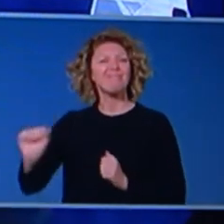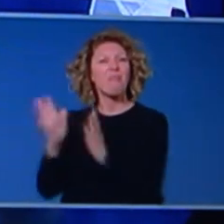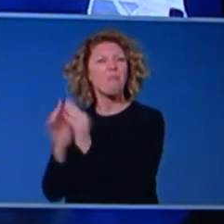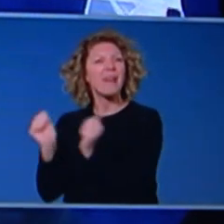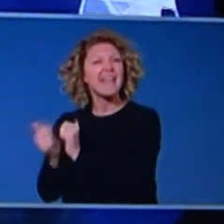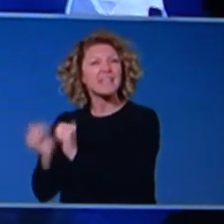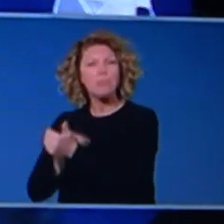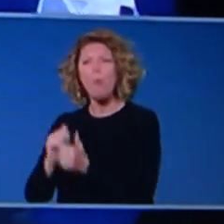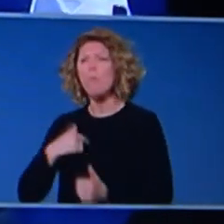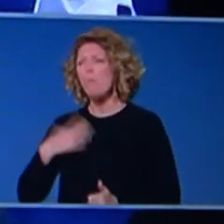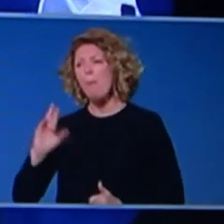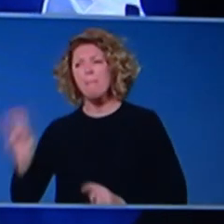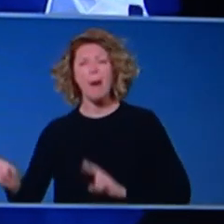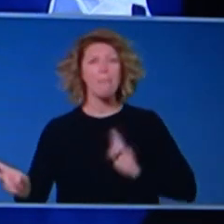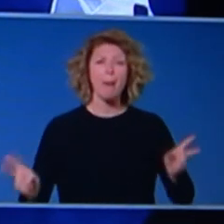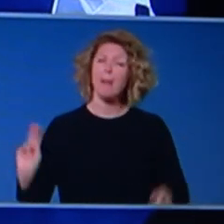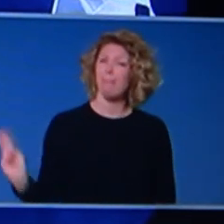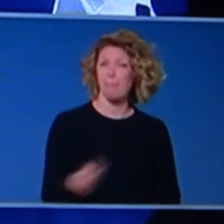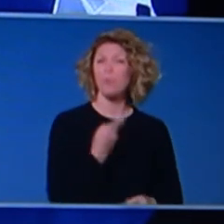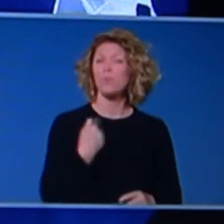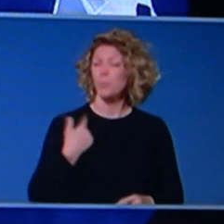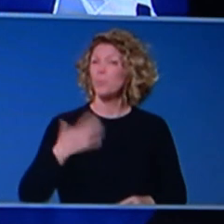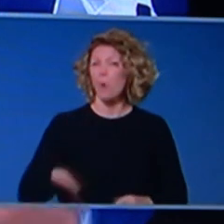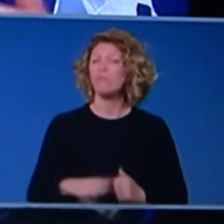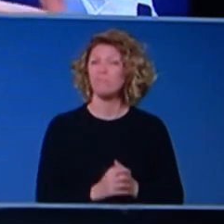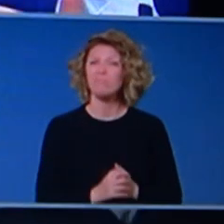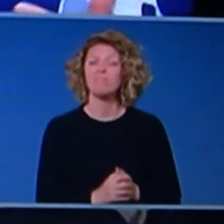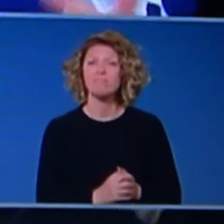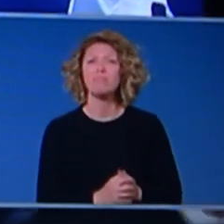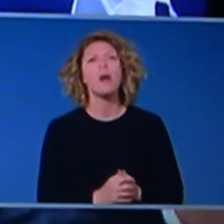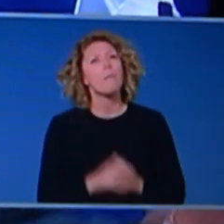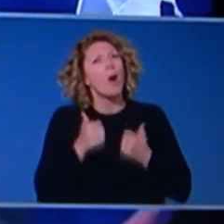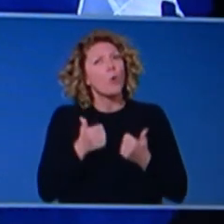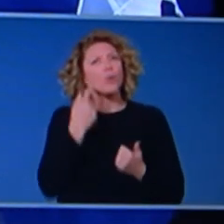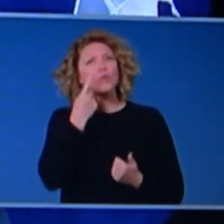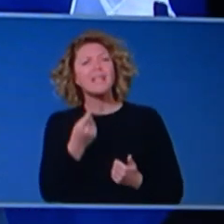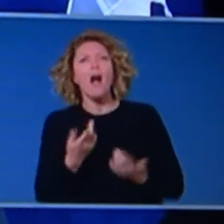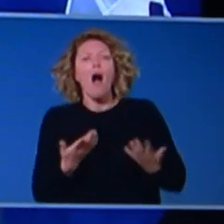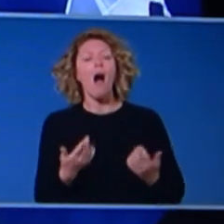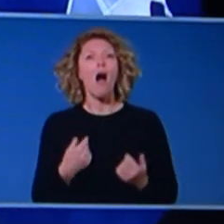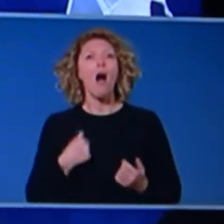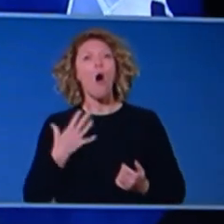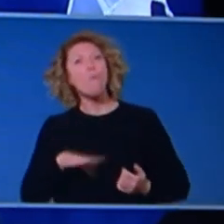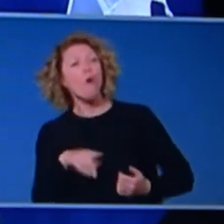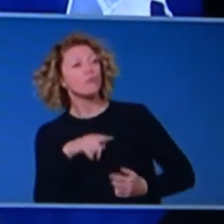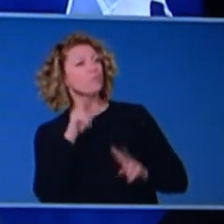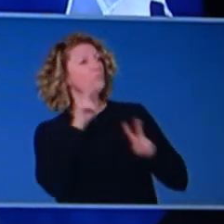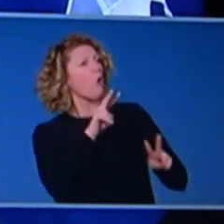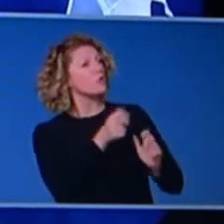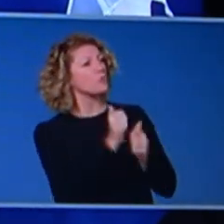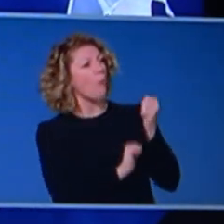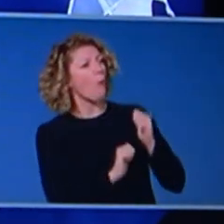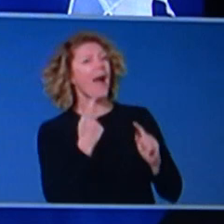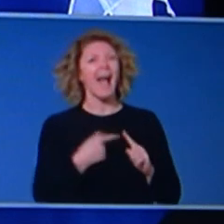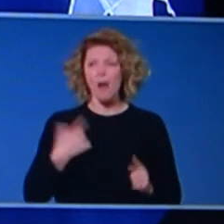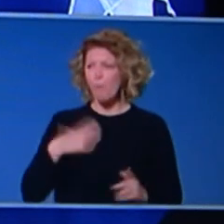necessarily hold up the other. Uh, but it's important that we, if people should be able to see the sport, but they should be able to play it as well, um,